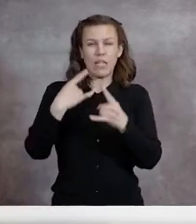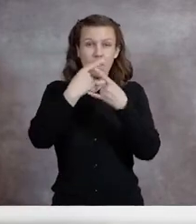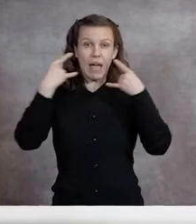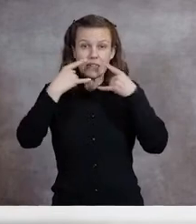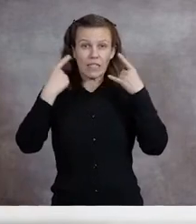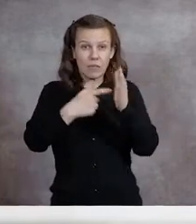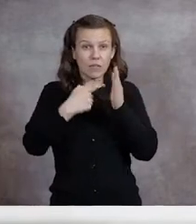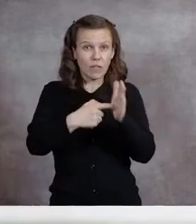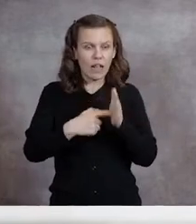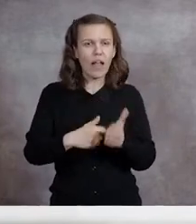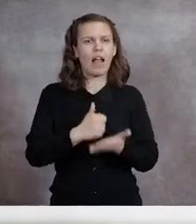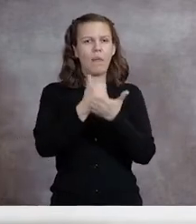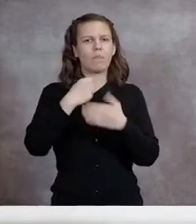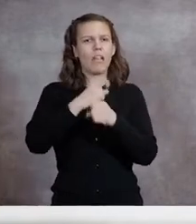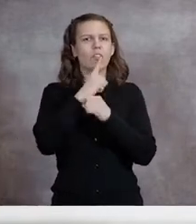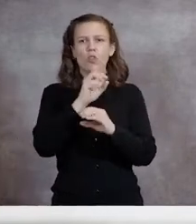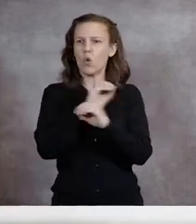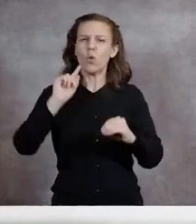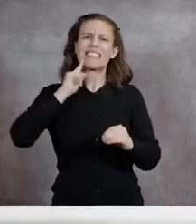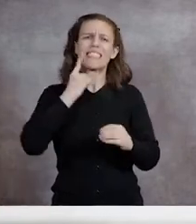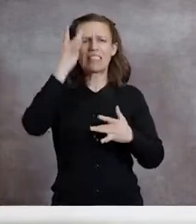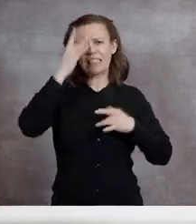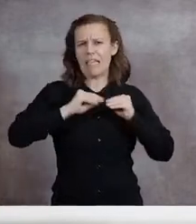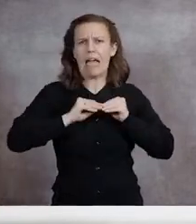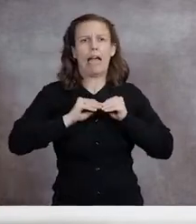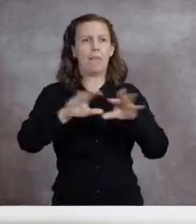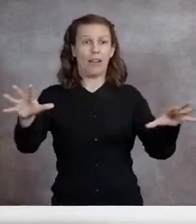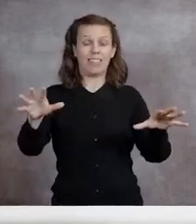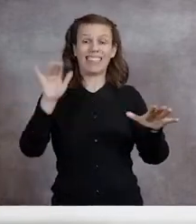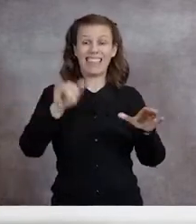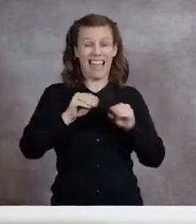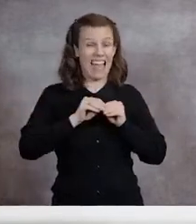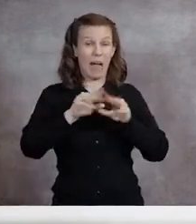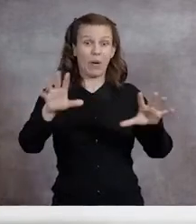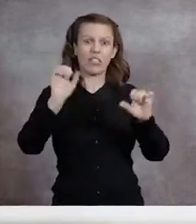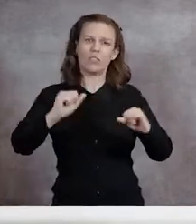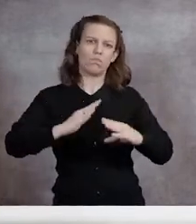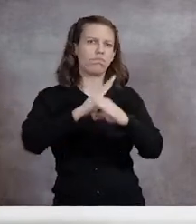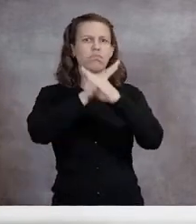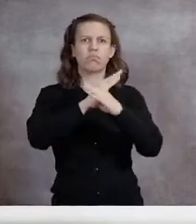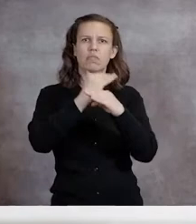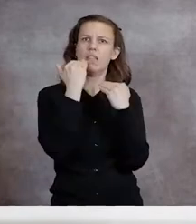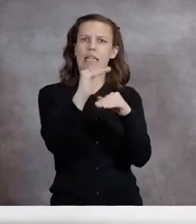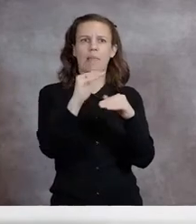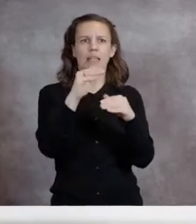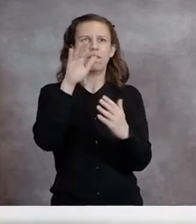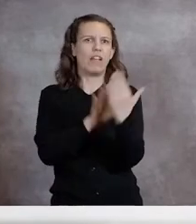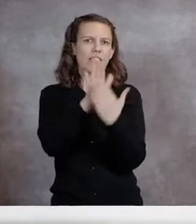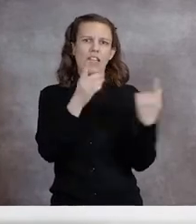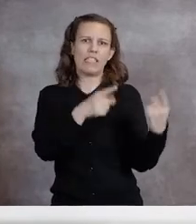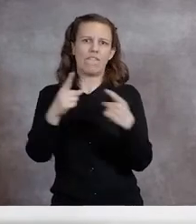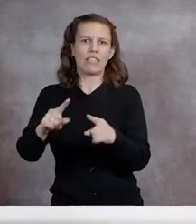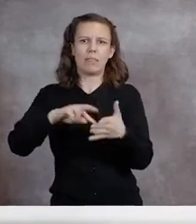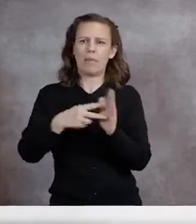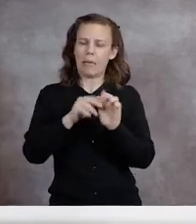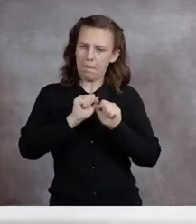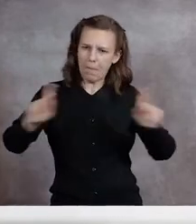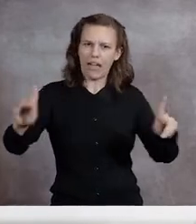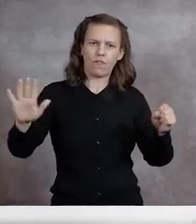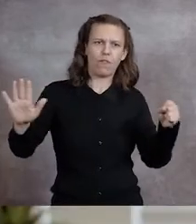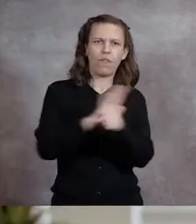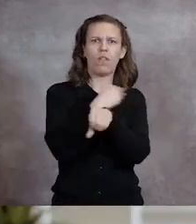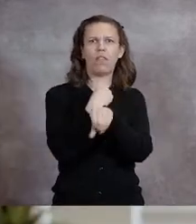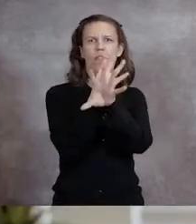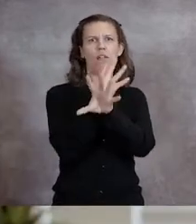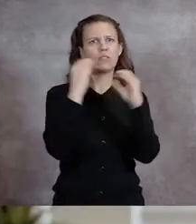ensure we've had no major outbreaks which could potentially scuttle all in-person events and send us back to all remote instruction.